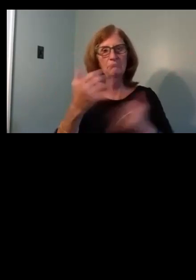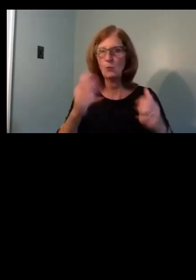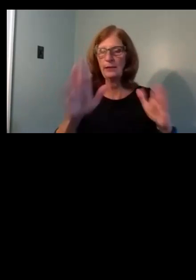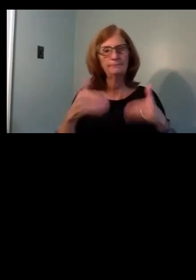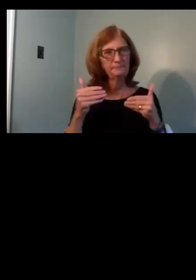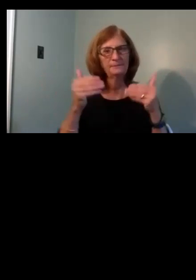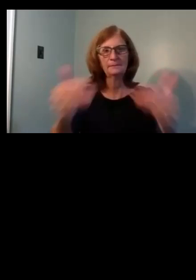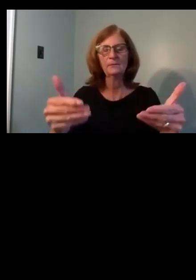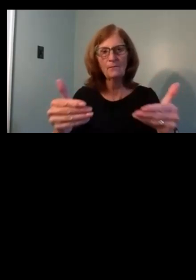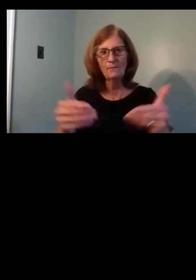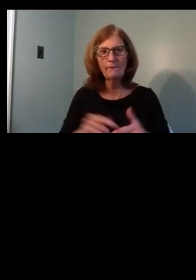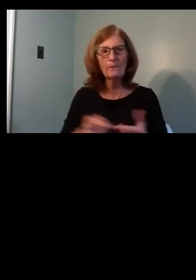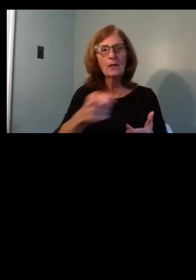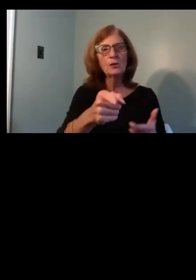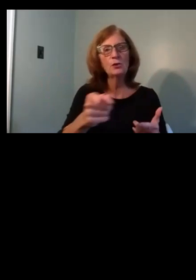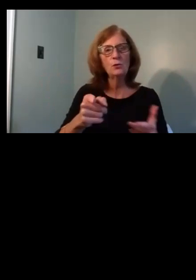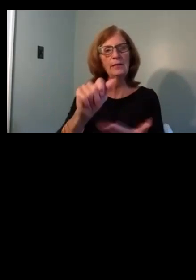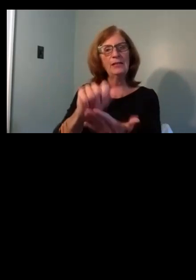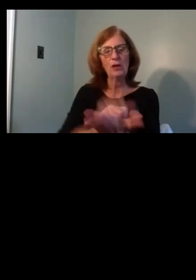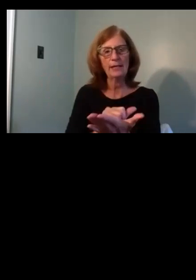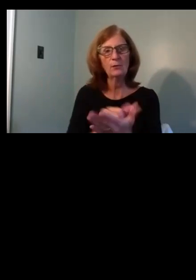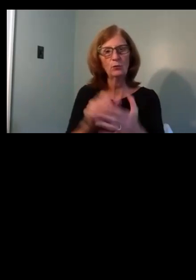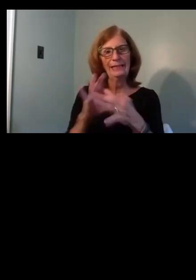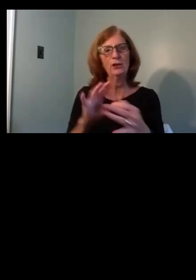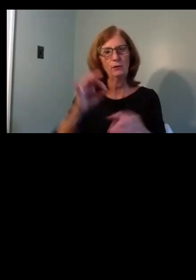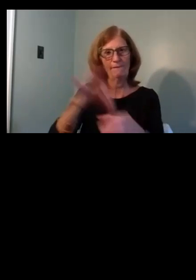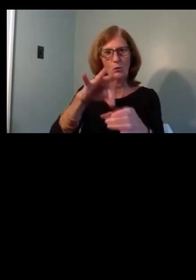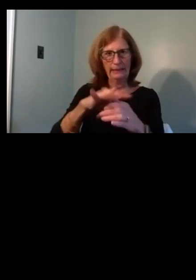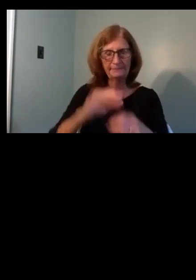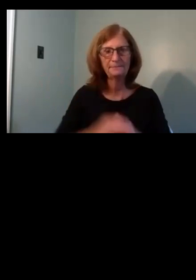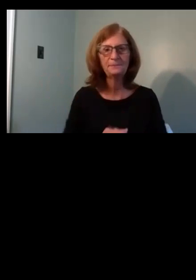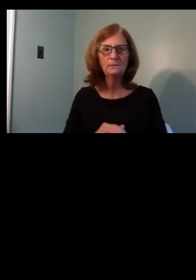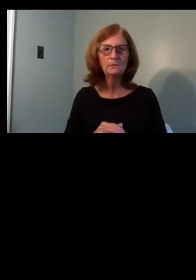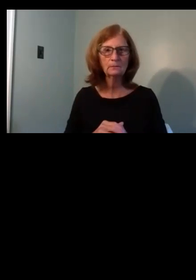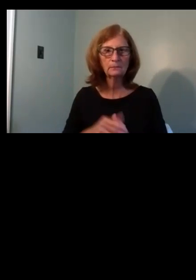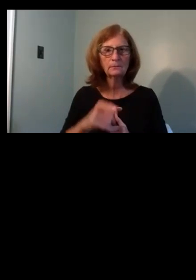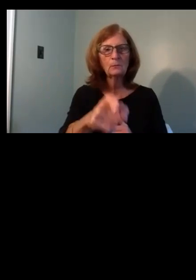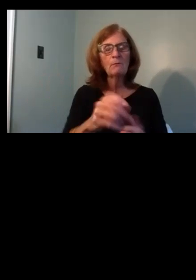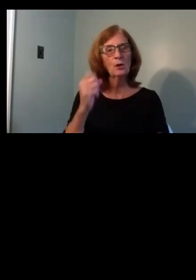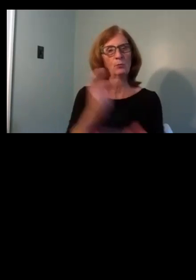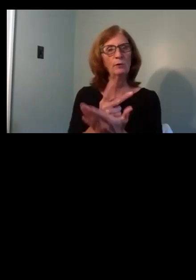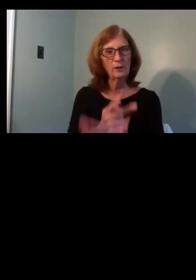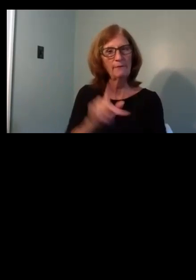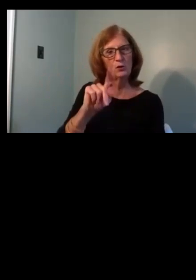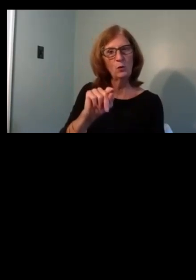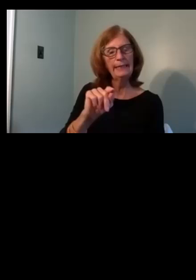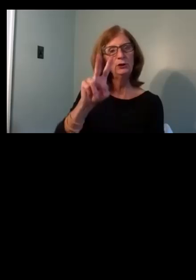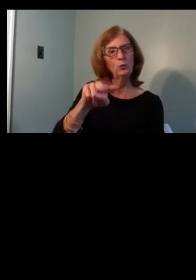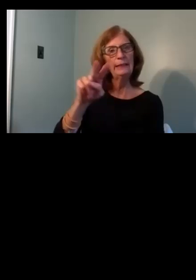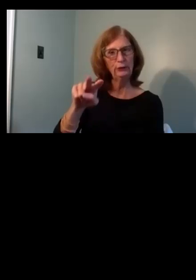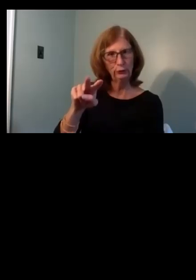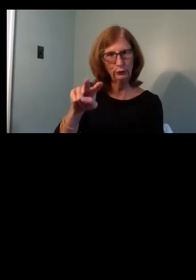to the voting agenda beginning with the approval of the 2022 Housing Opportunity Fund